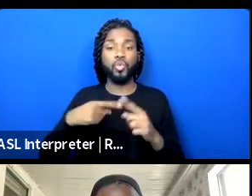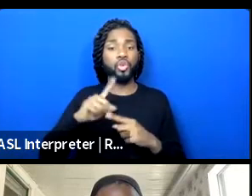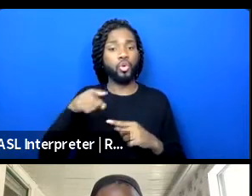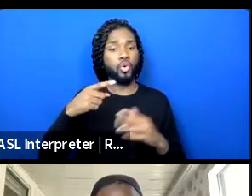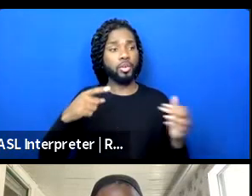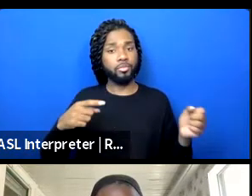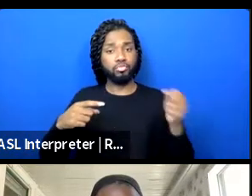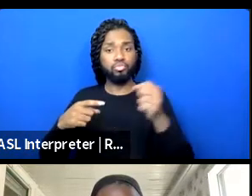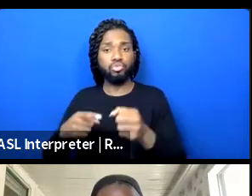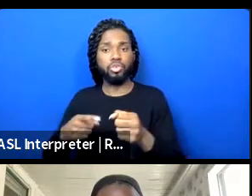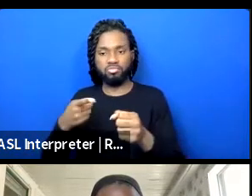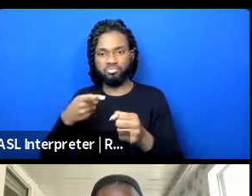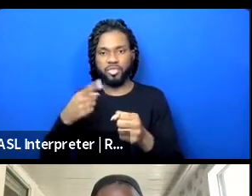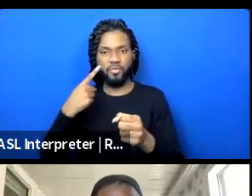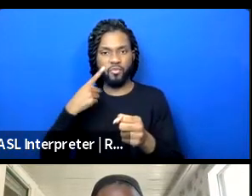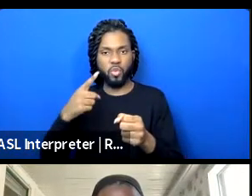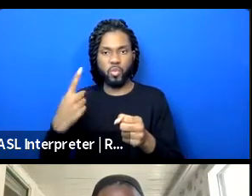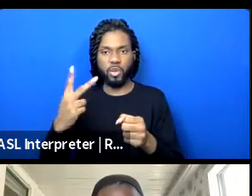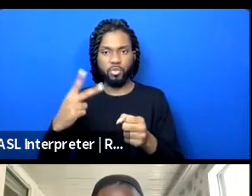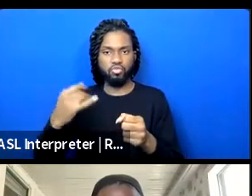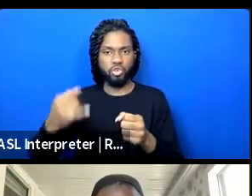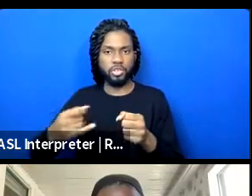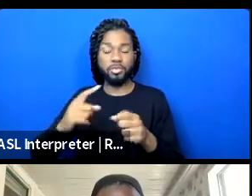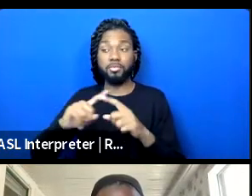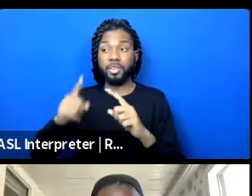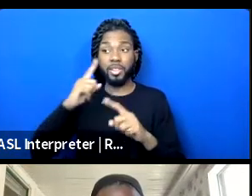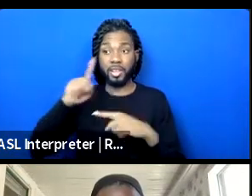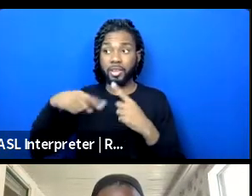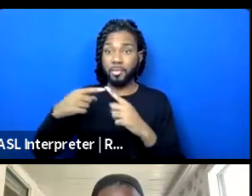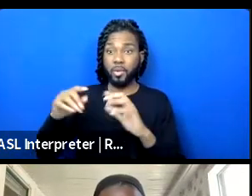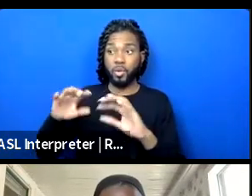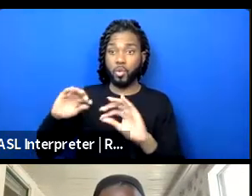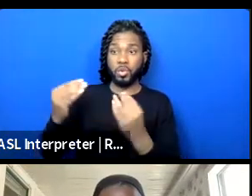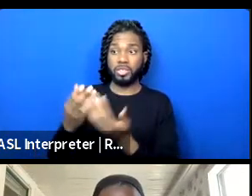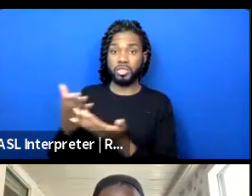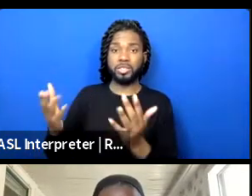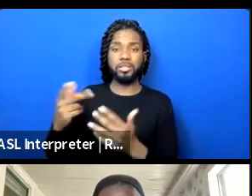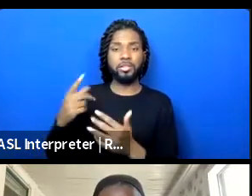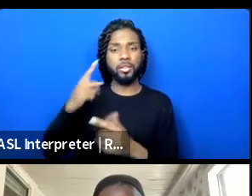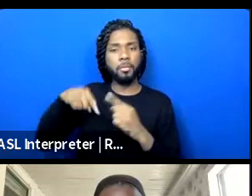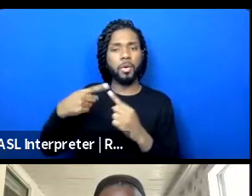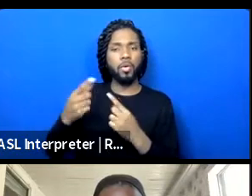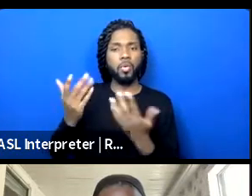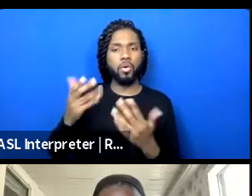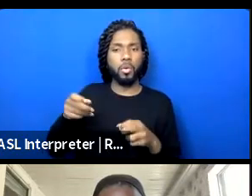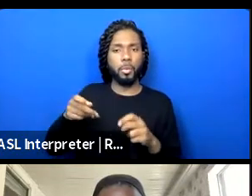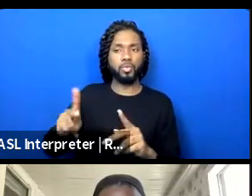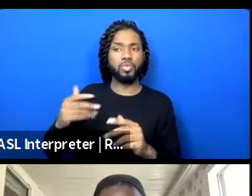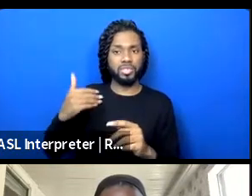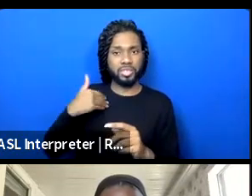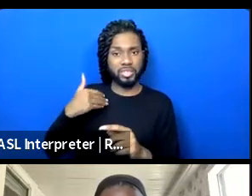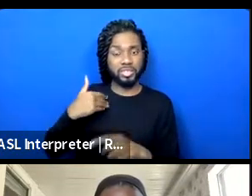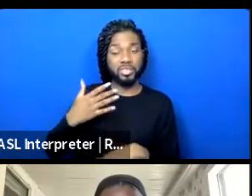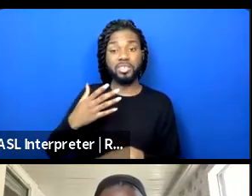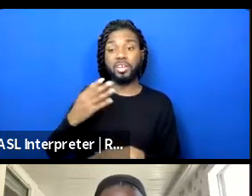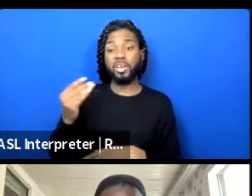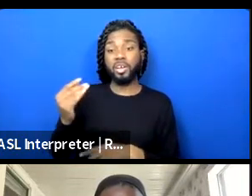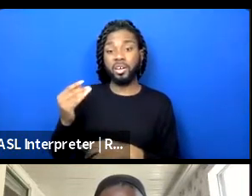project but looking within the organization and seeing what opportunities exist and taking a